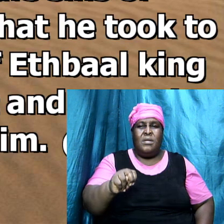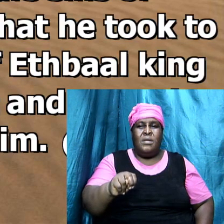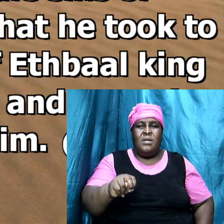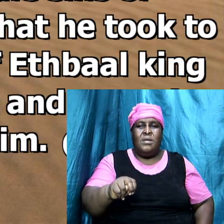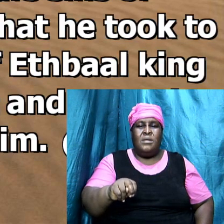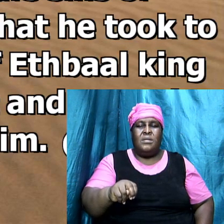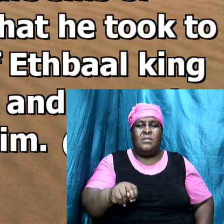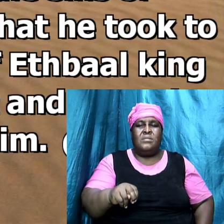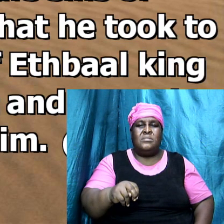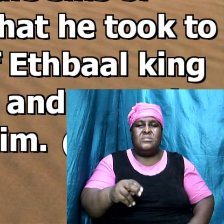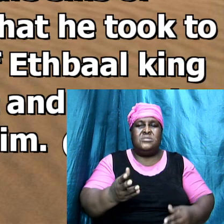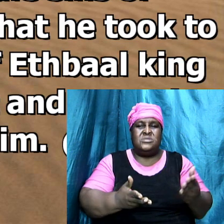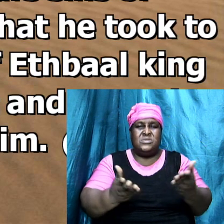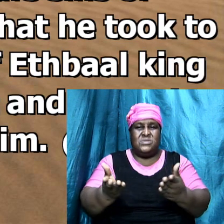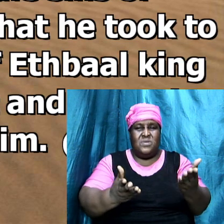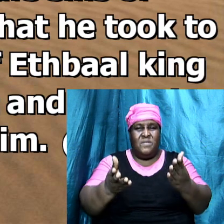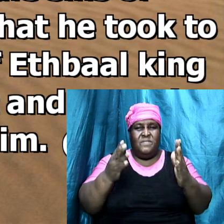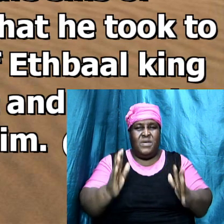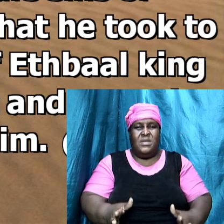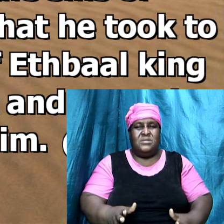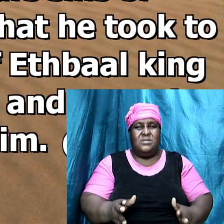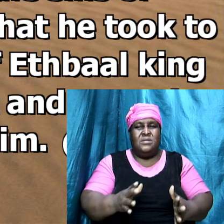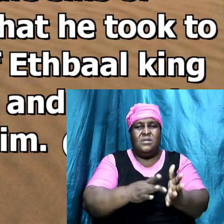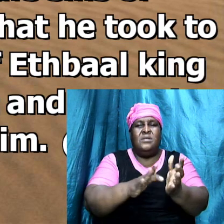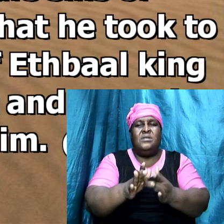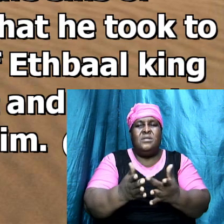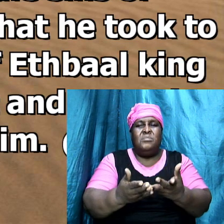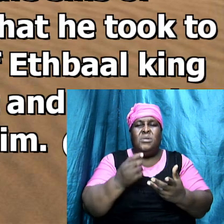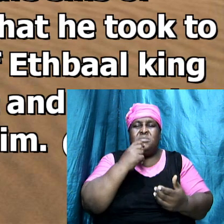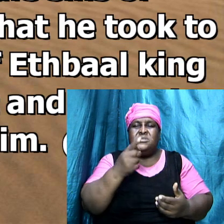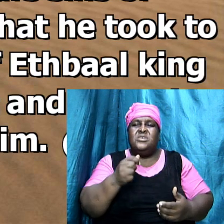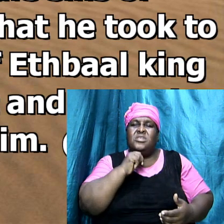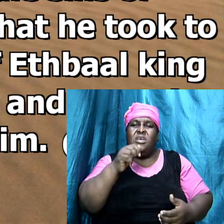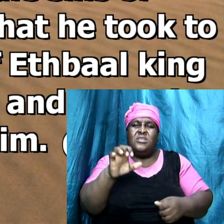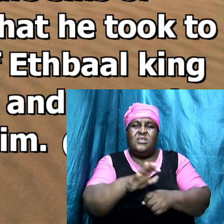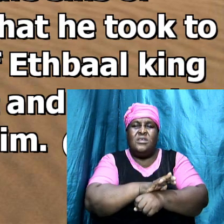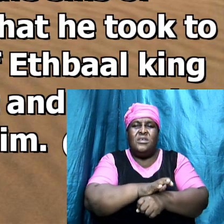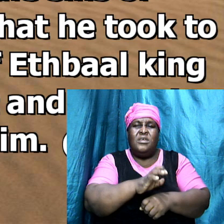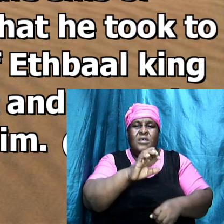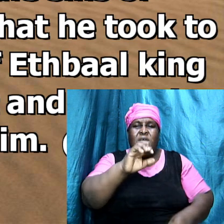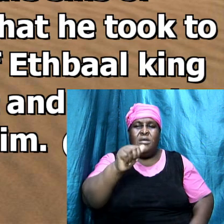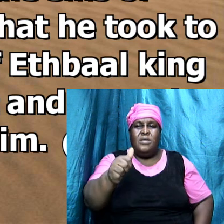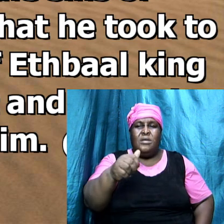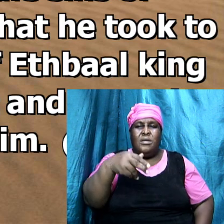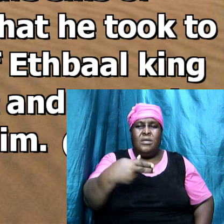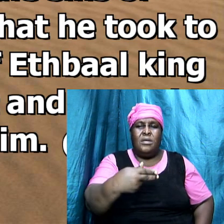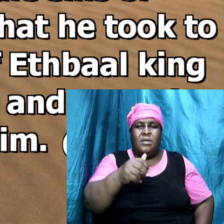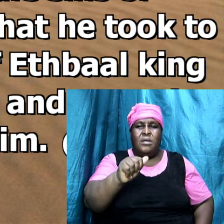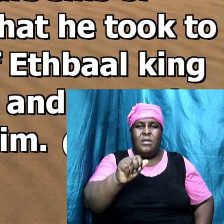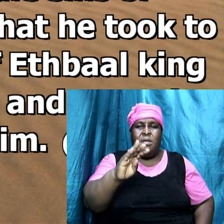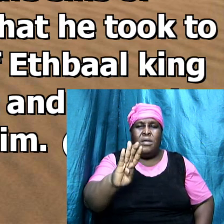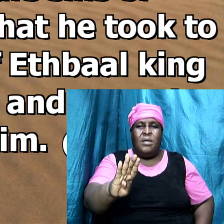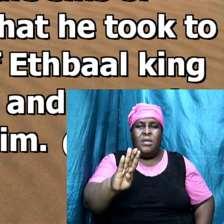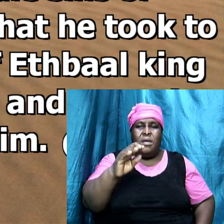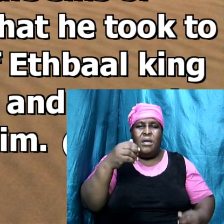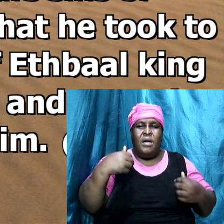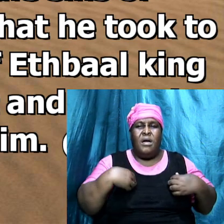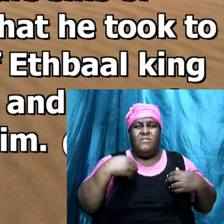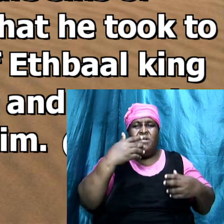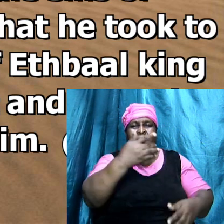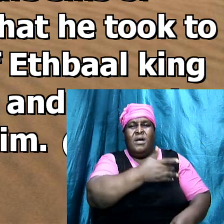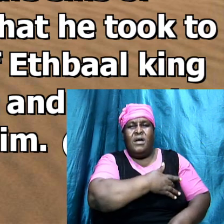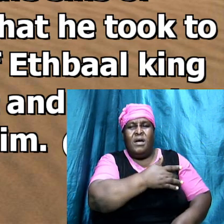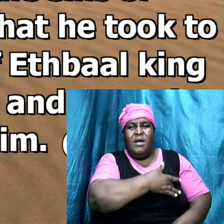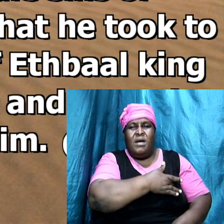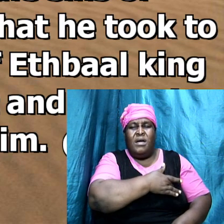the Bible states that it was not enough that Ahab had a heart bent